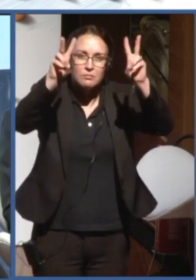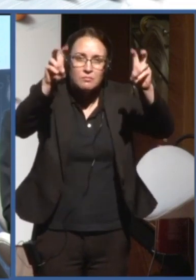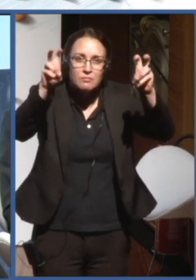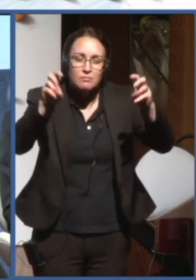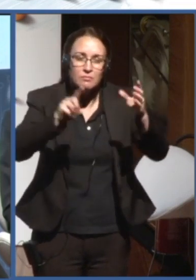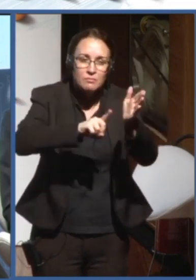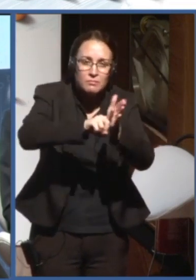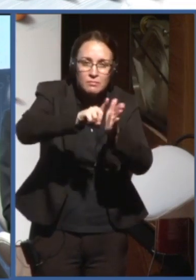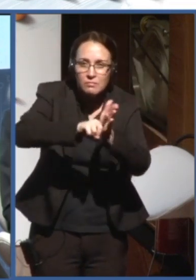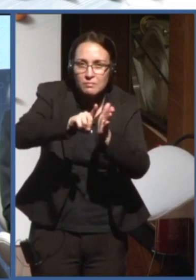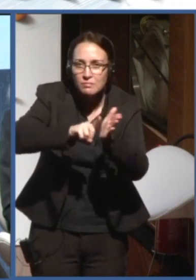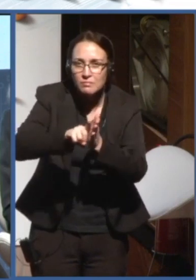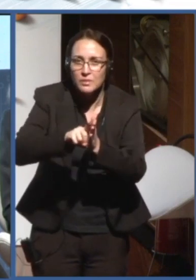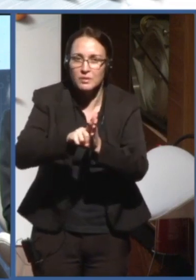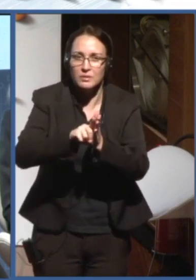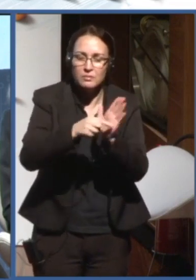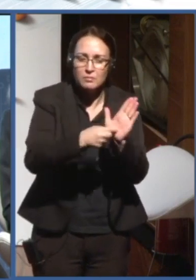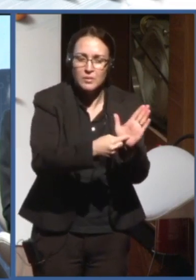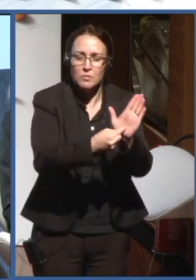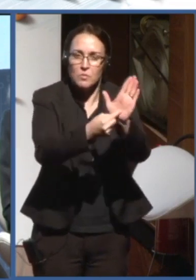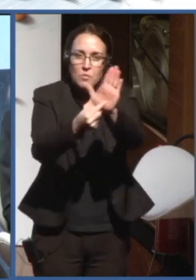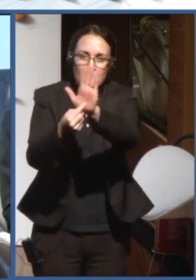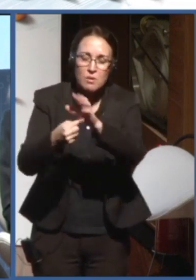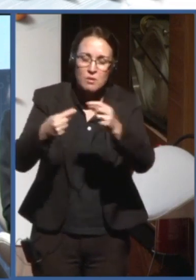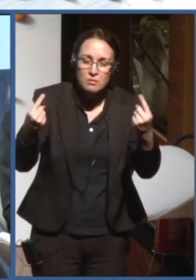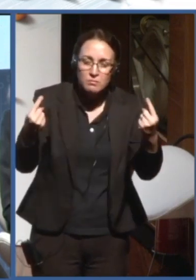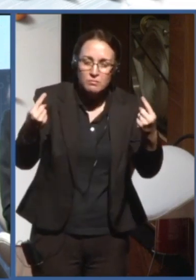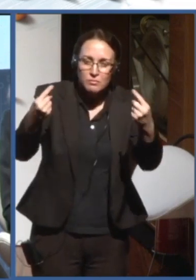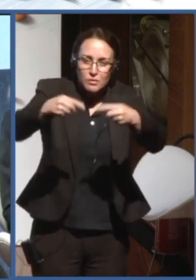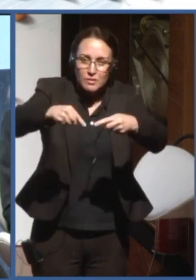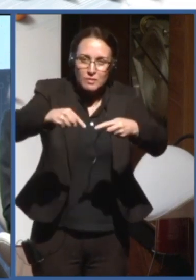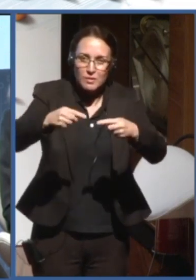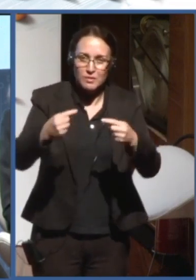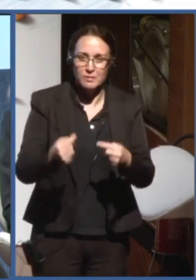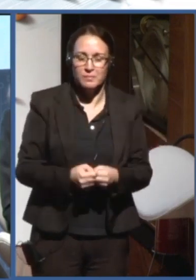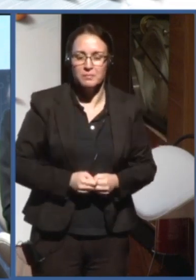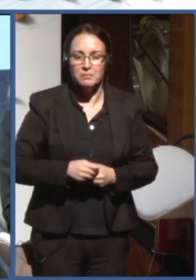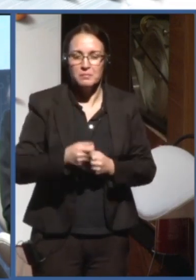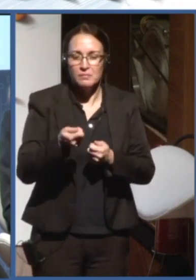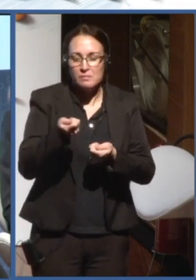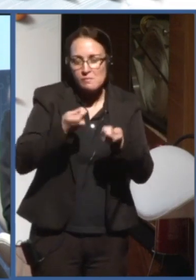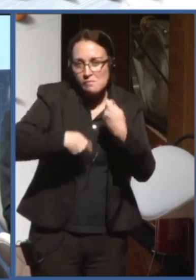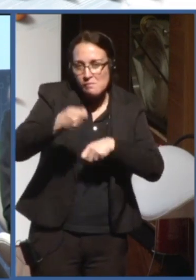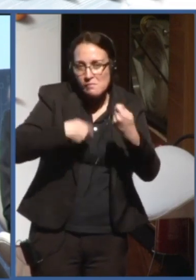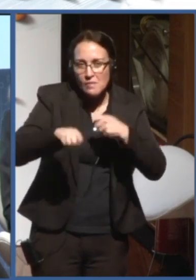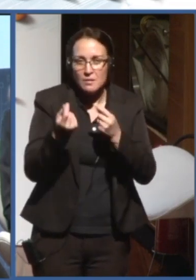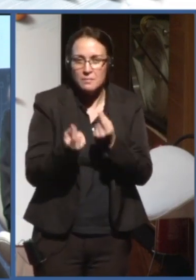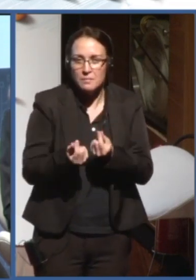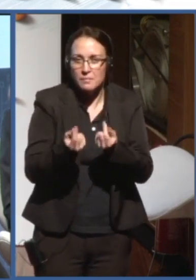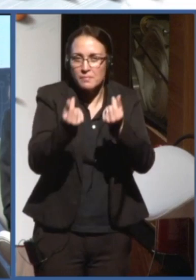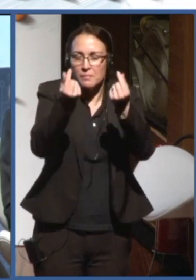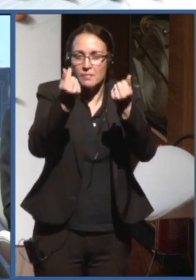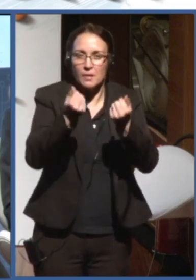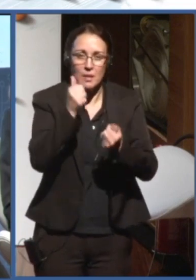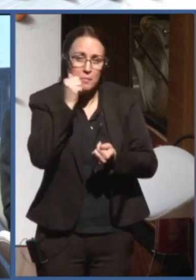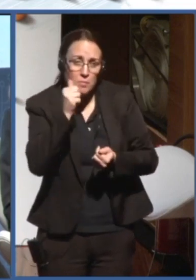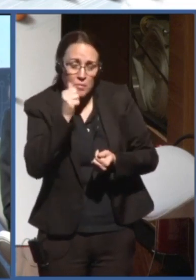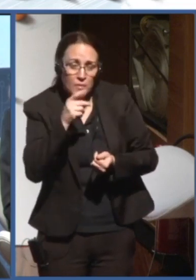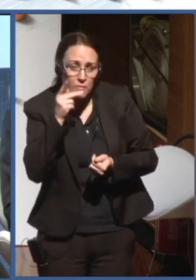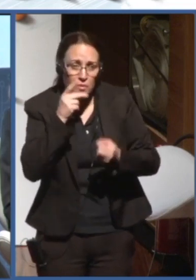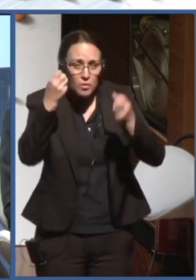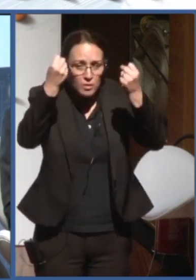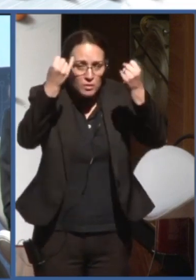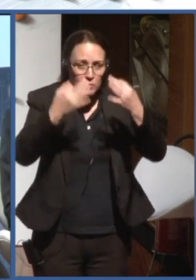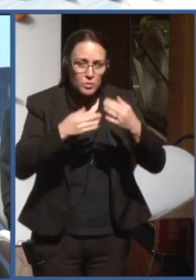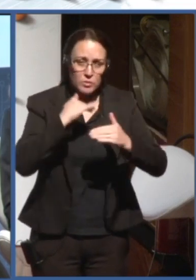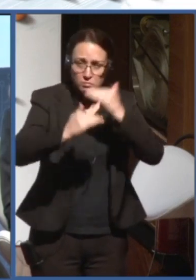Besides you, Valeria spoke about, you know, the economic development, and how we can link these human rights issues